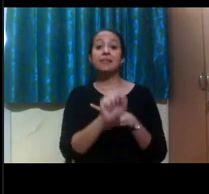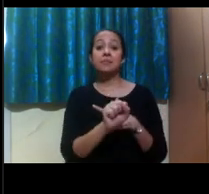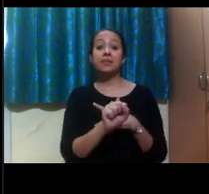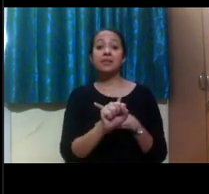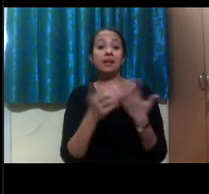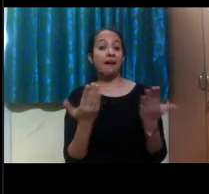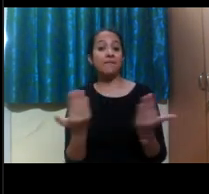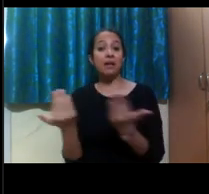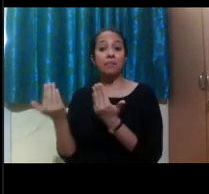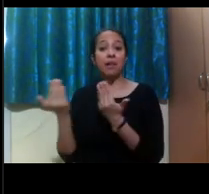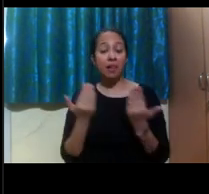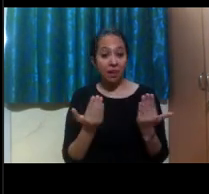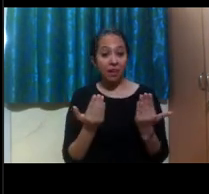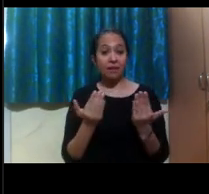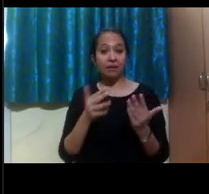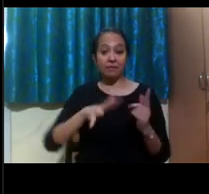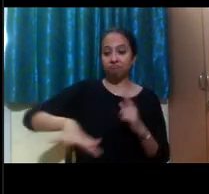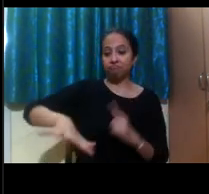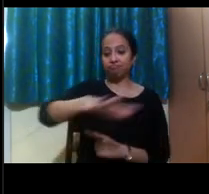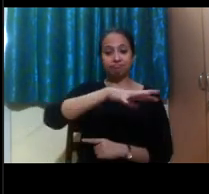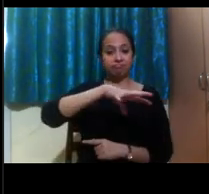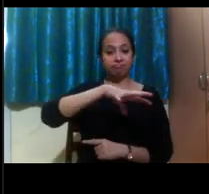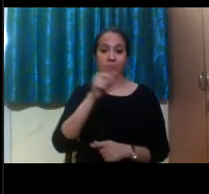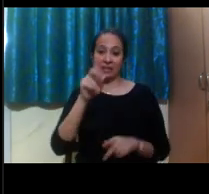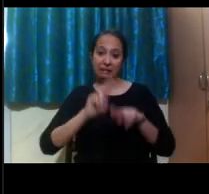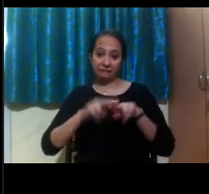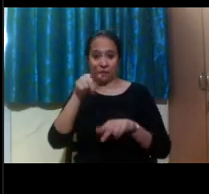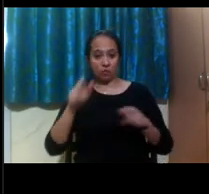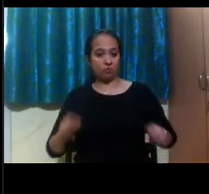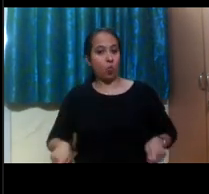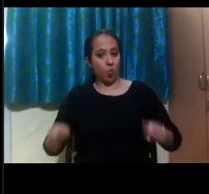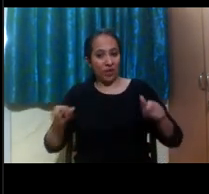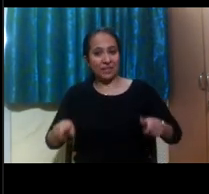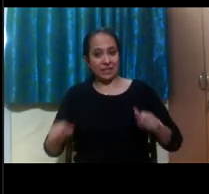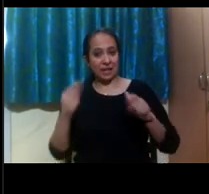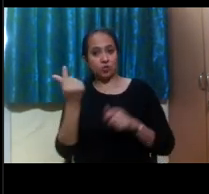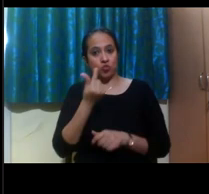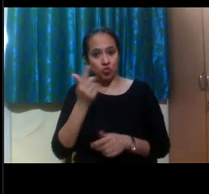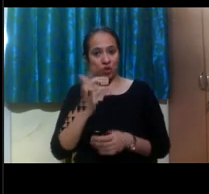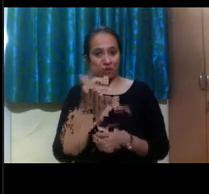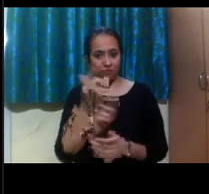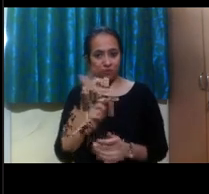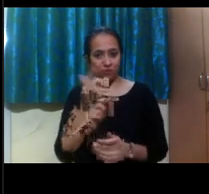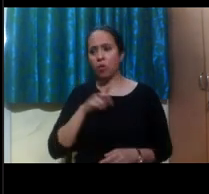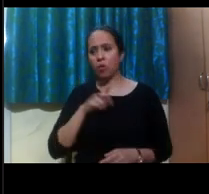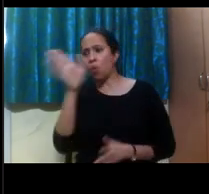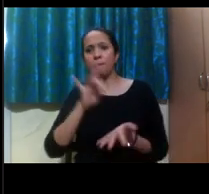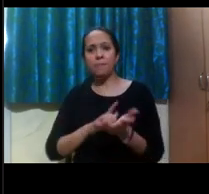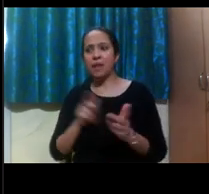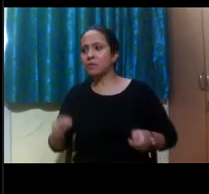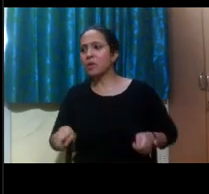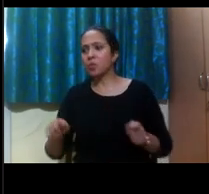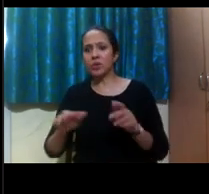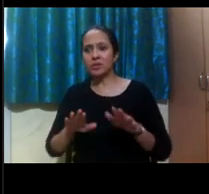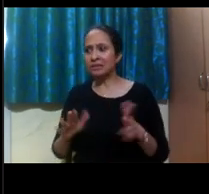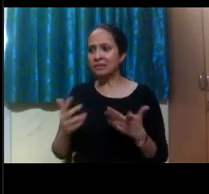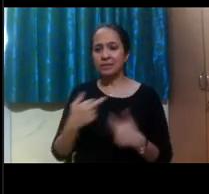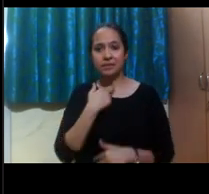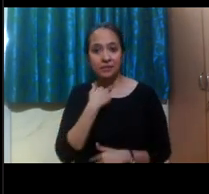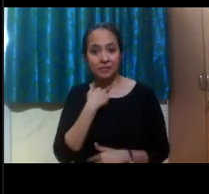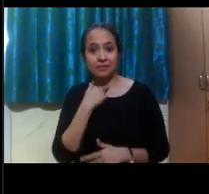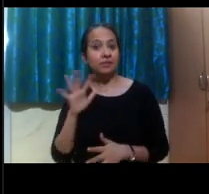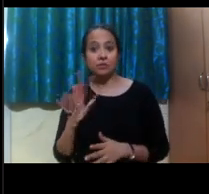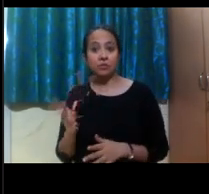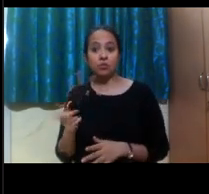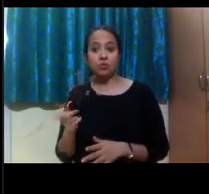town and the campus. If you're a wheelchair user, then maybe it might be a little bit difficult if it's a very hilly campus.